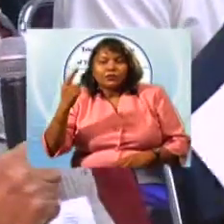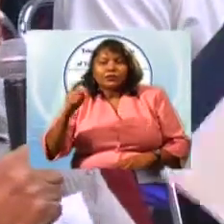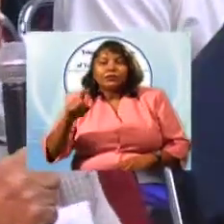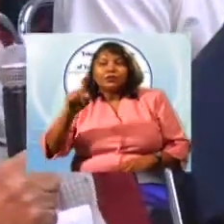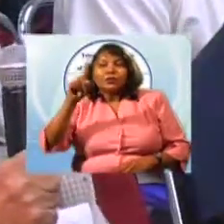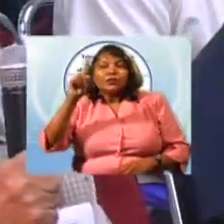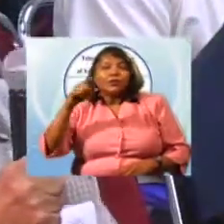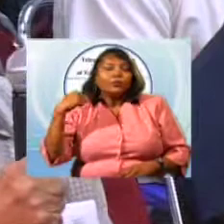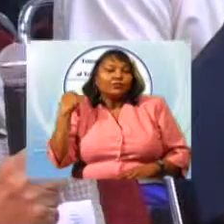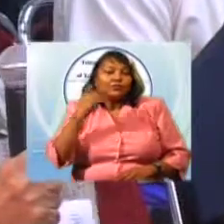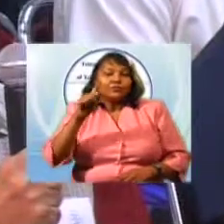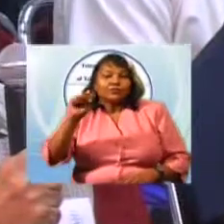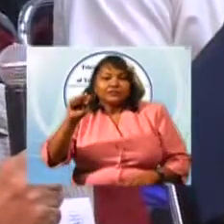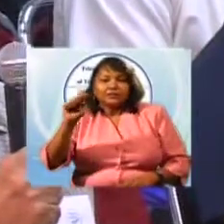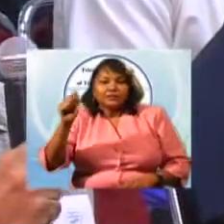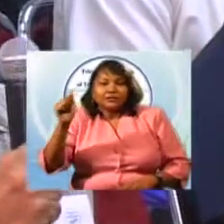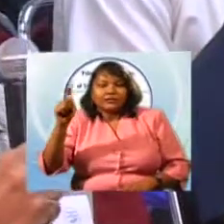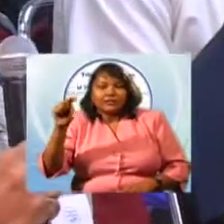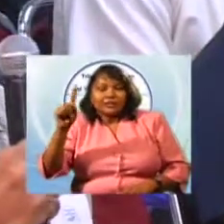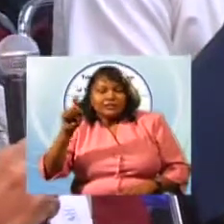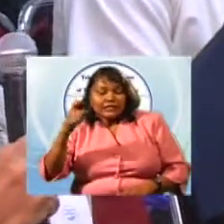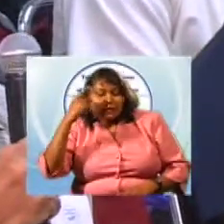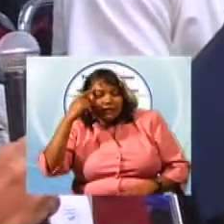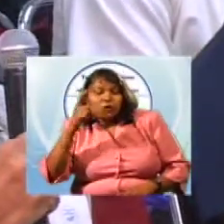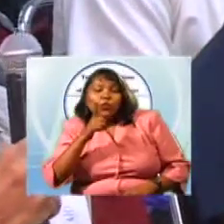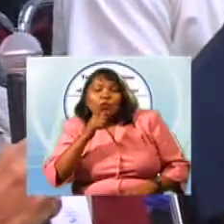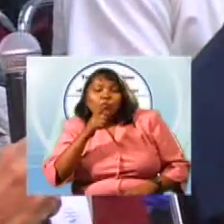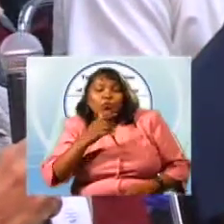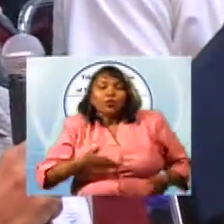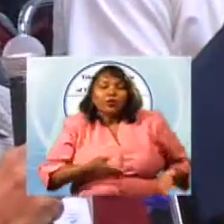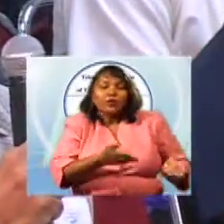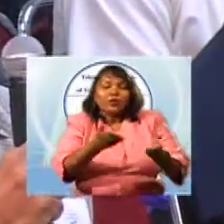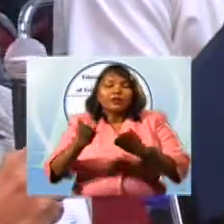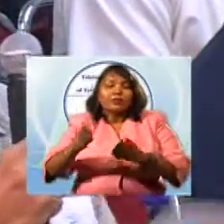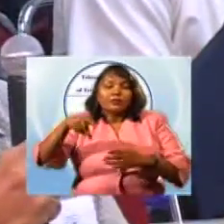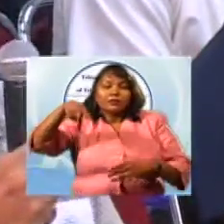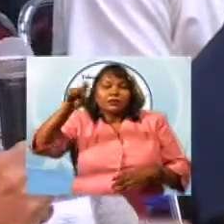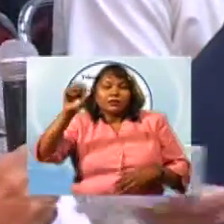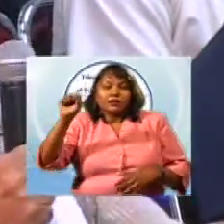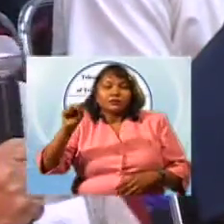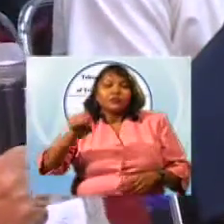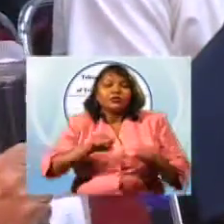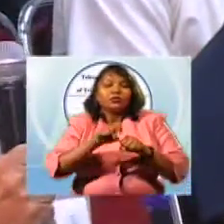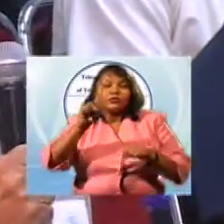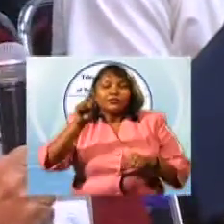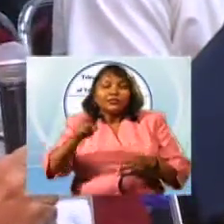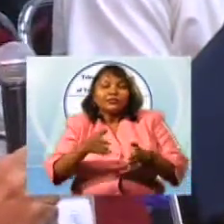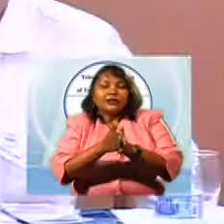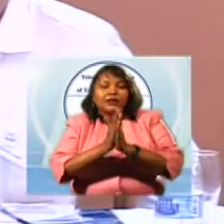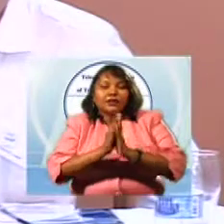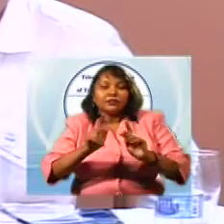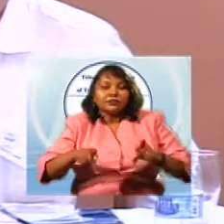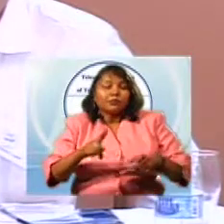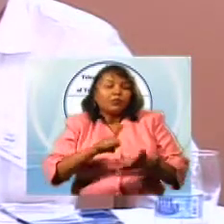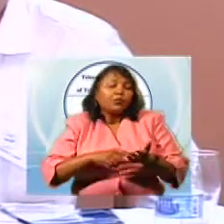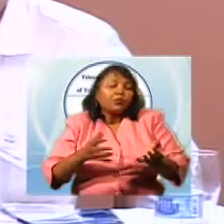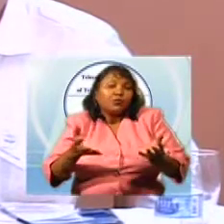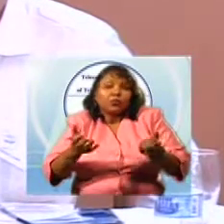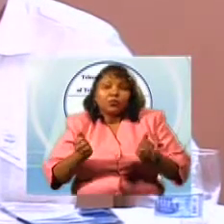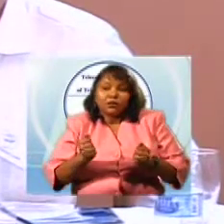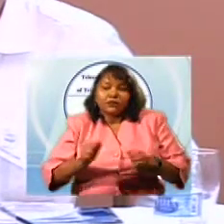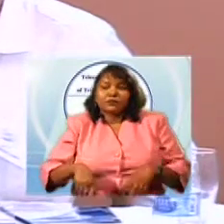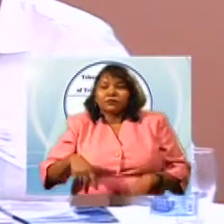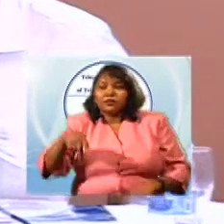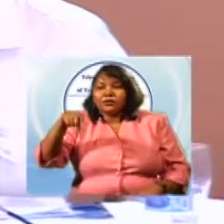is, for whom it is. And therefore, are we trying to find out from the people what they want? But a